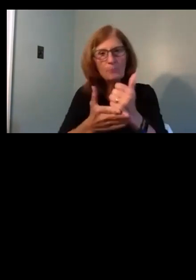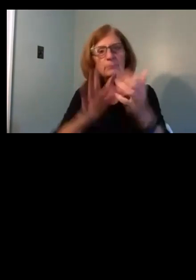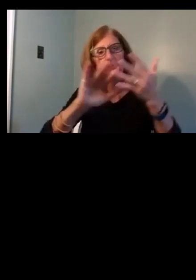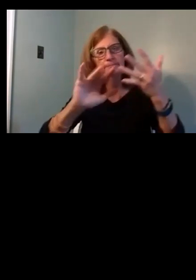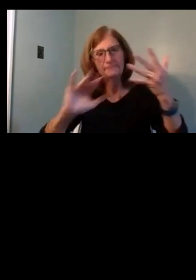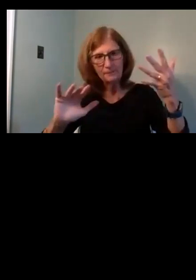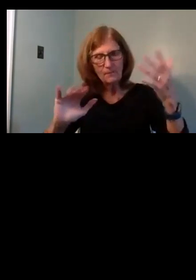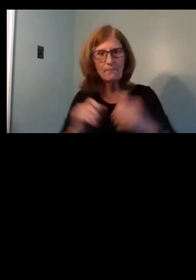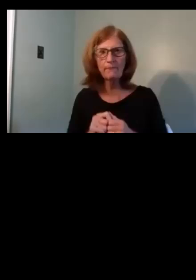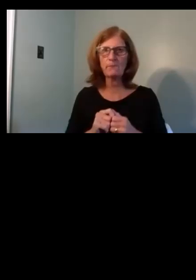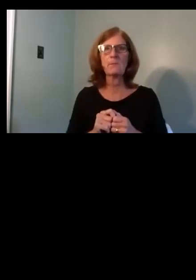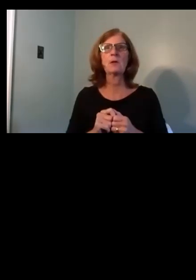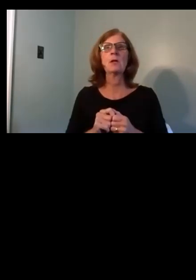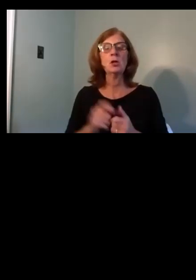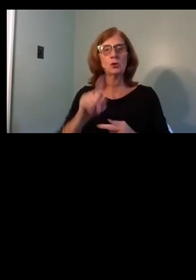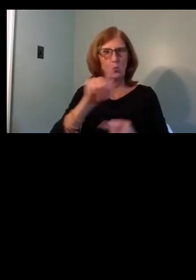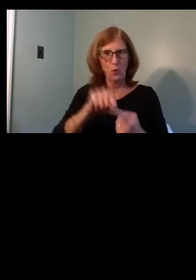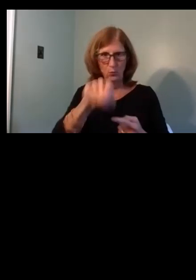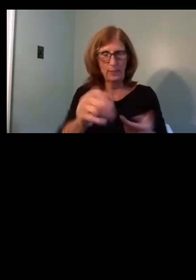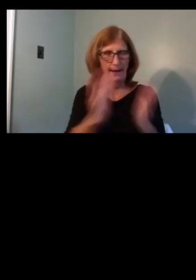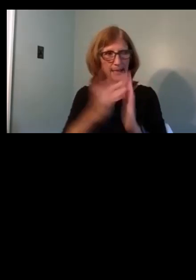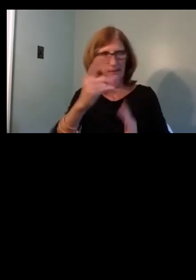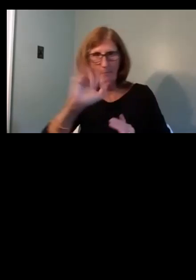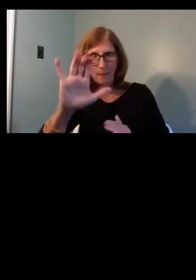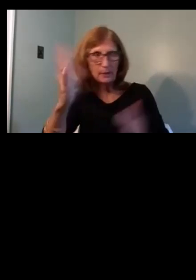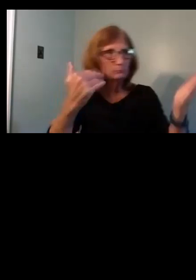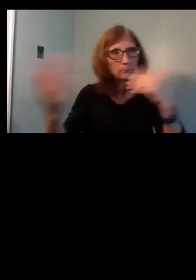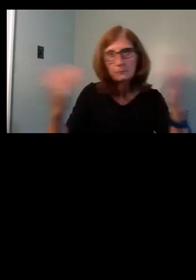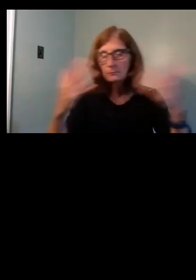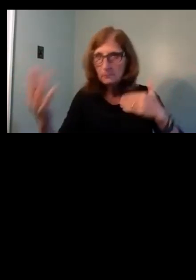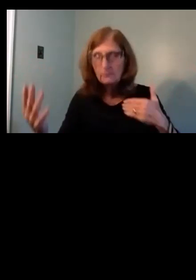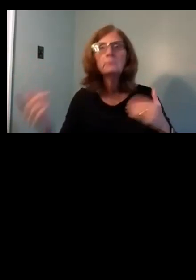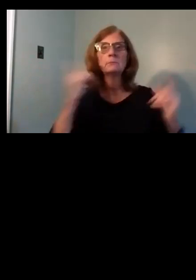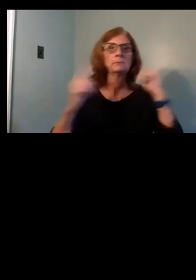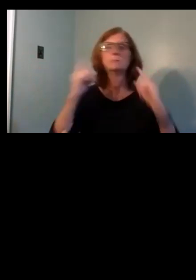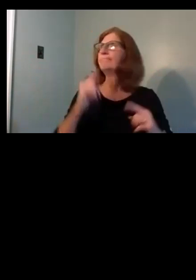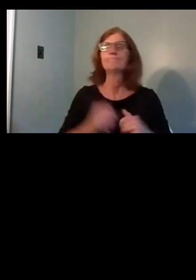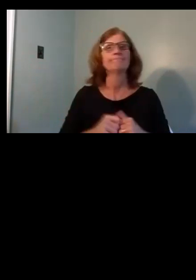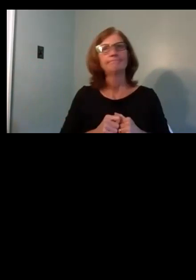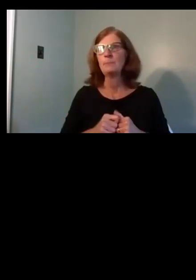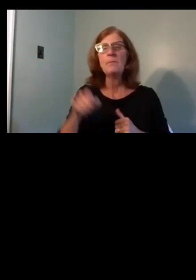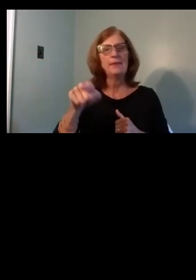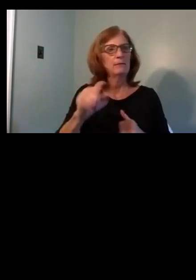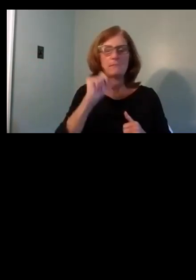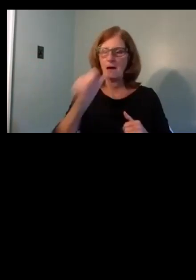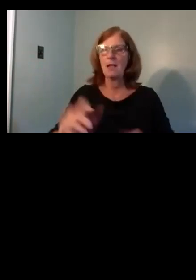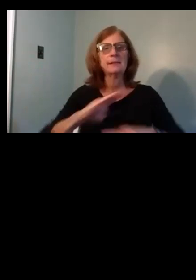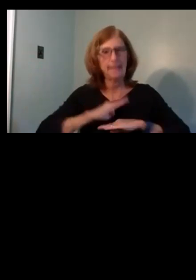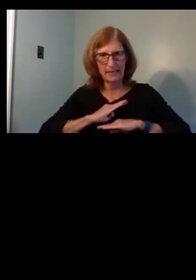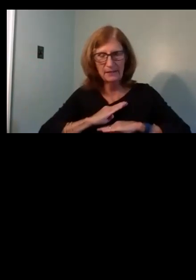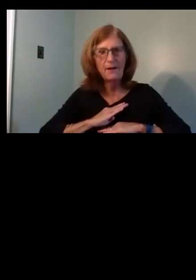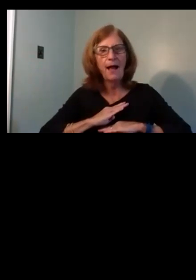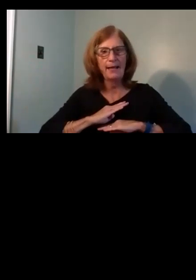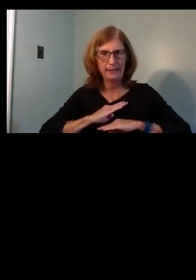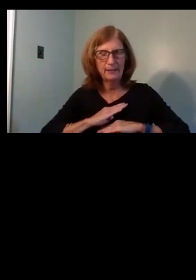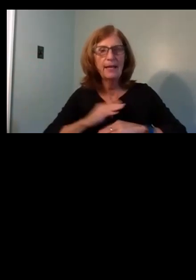But what we heard from the, the public, as far as our current existing programs, is that there is still a, uh, constant demand